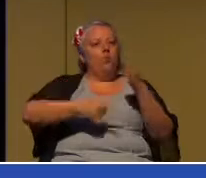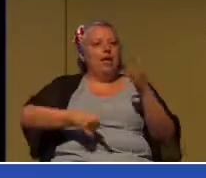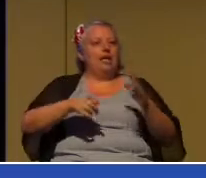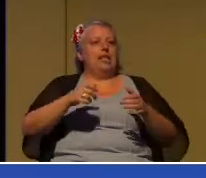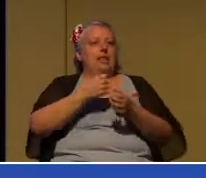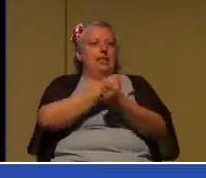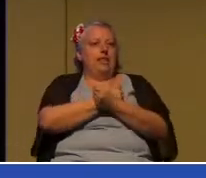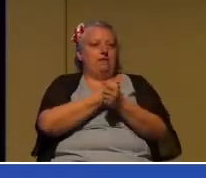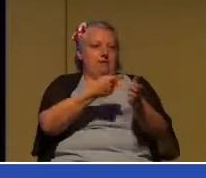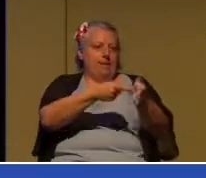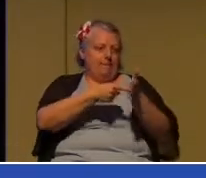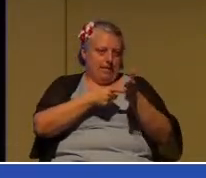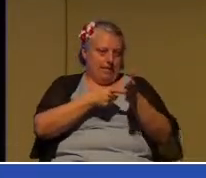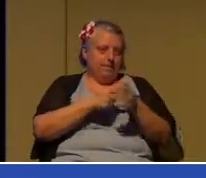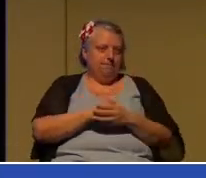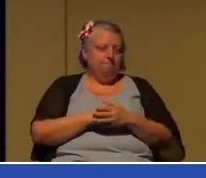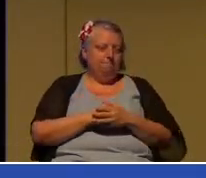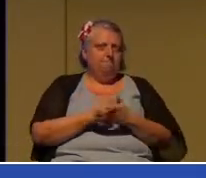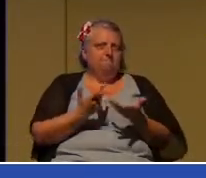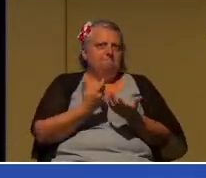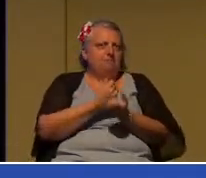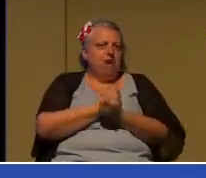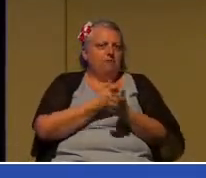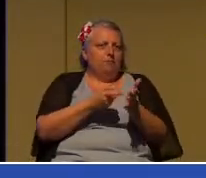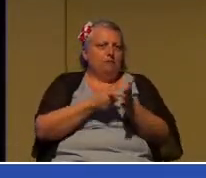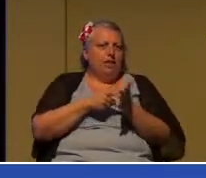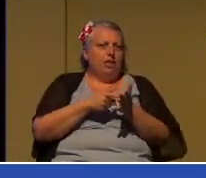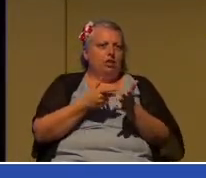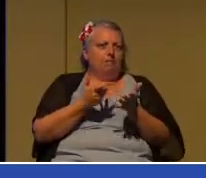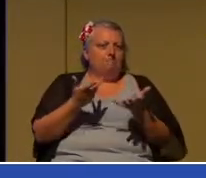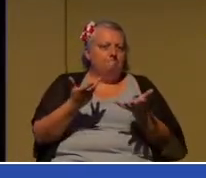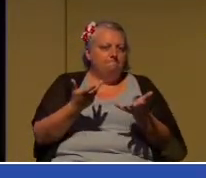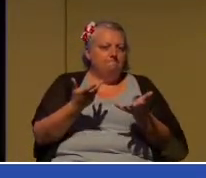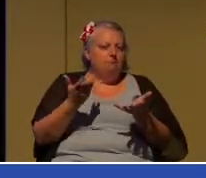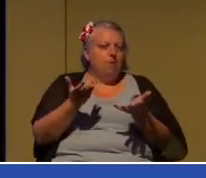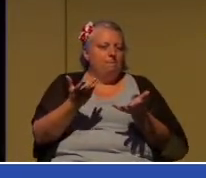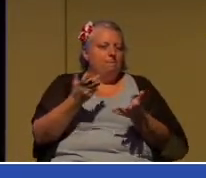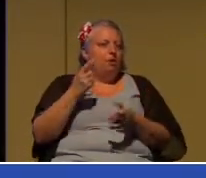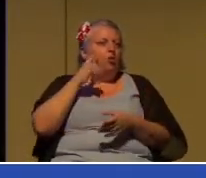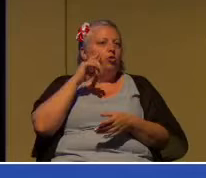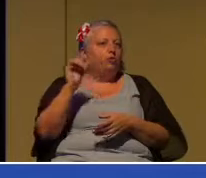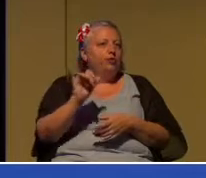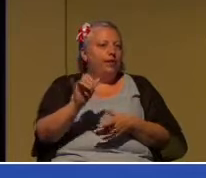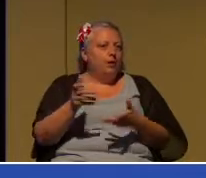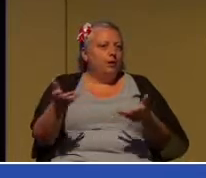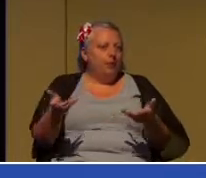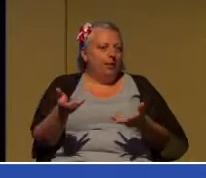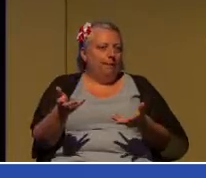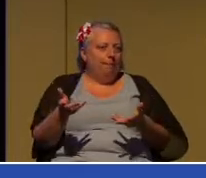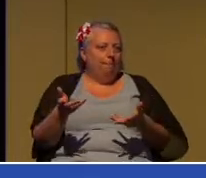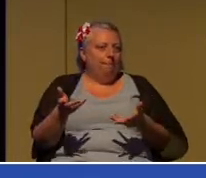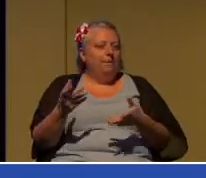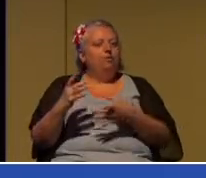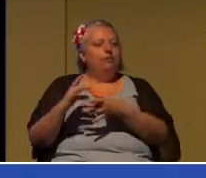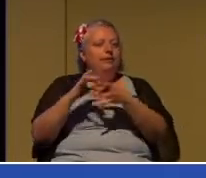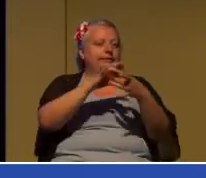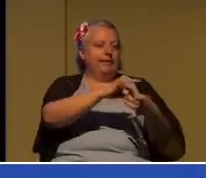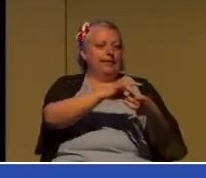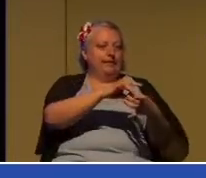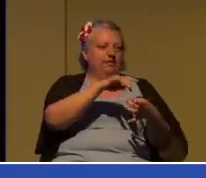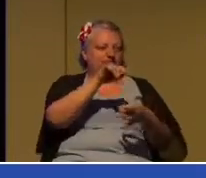We need to determine what love looks like in the context of this relationship.